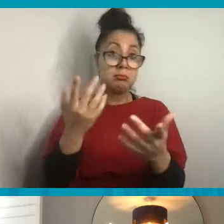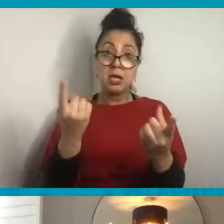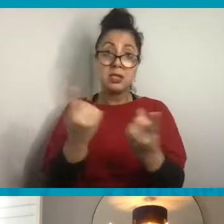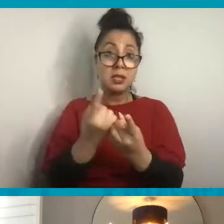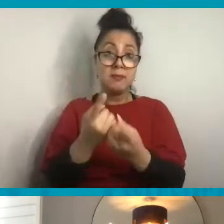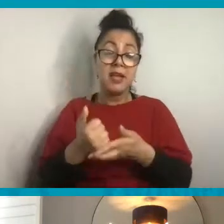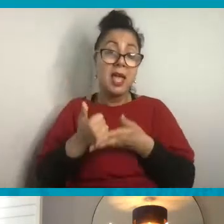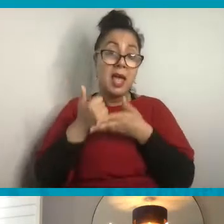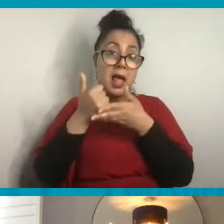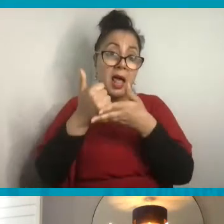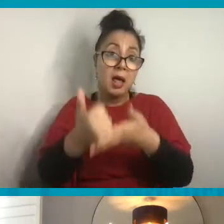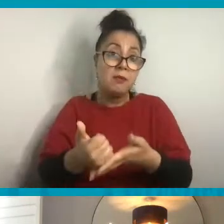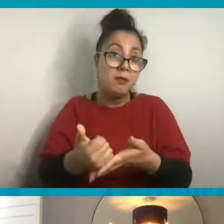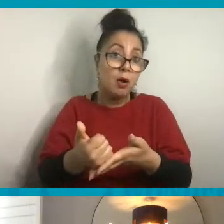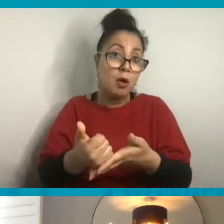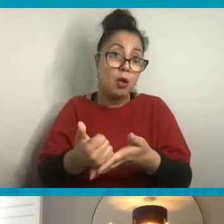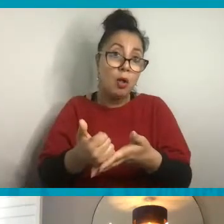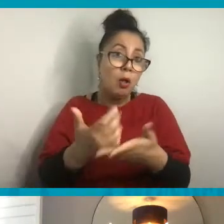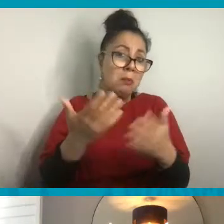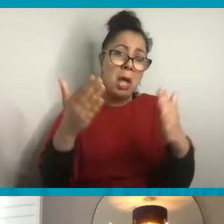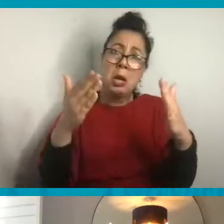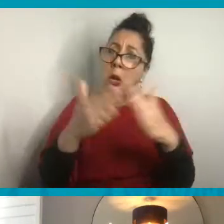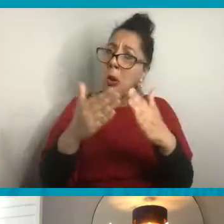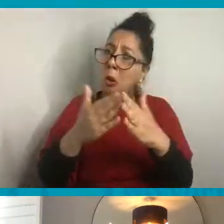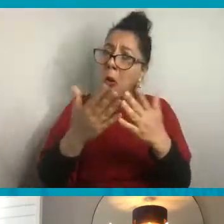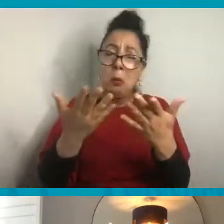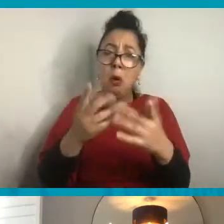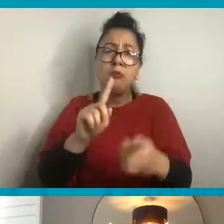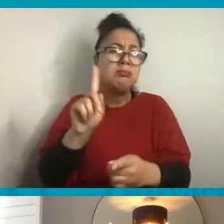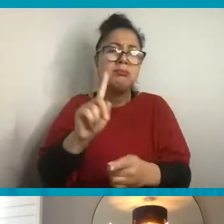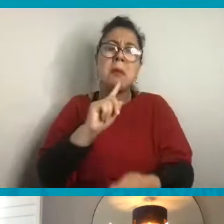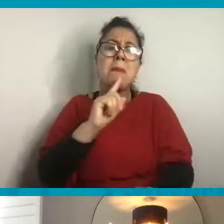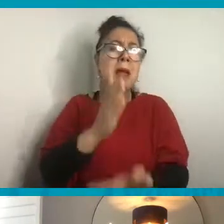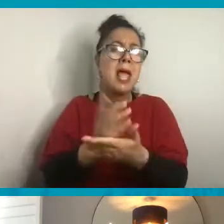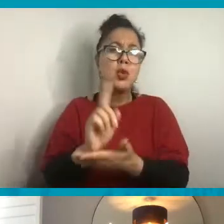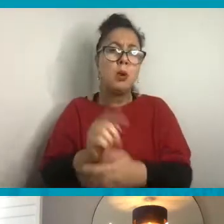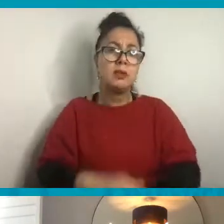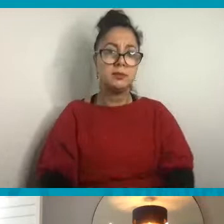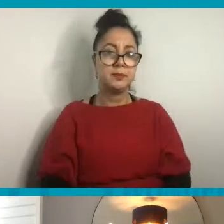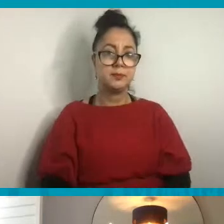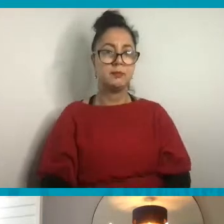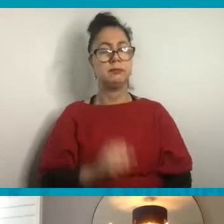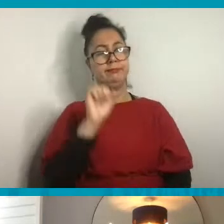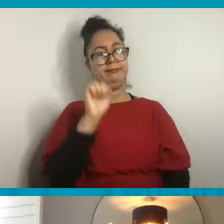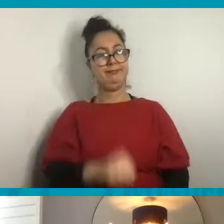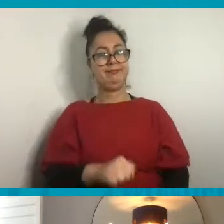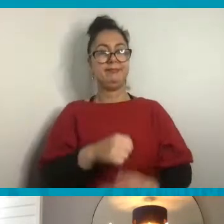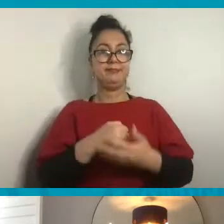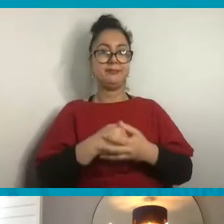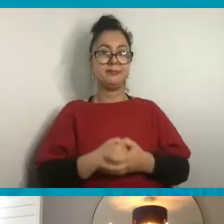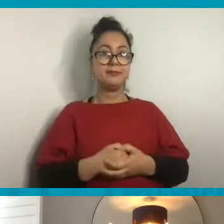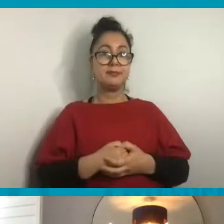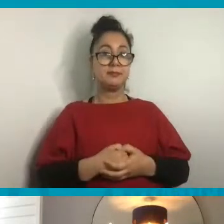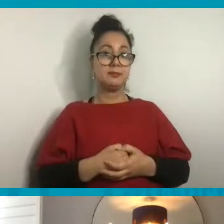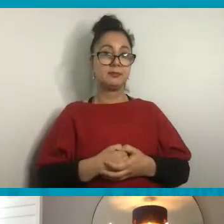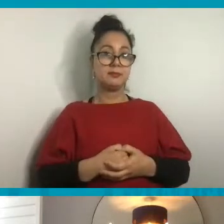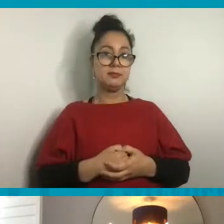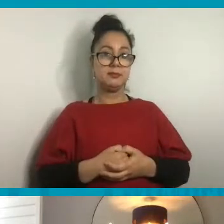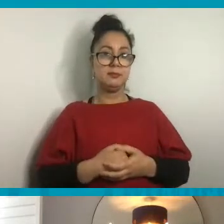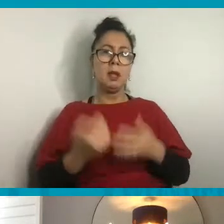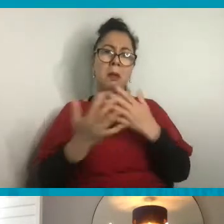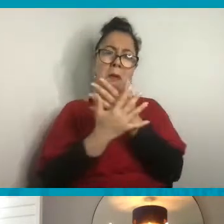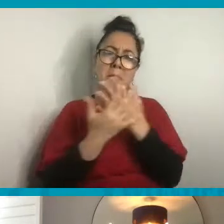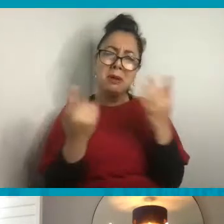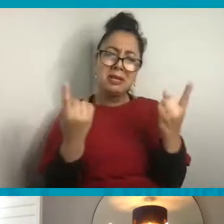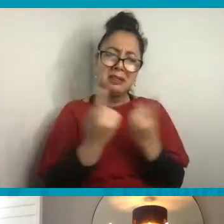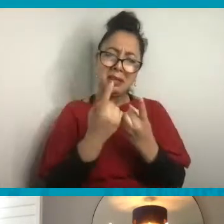that families can think about at home? Or what might be your pledge? Yeah, sure. So, well, there are many things that you can